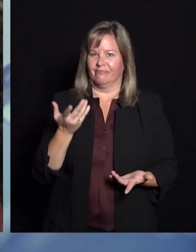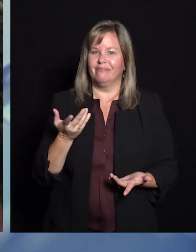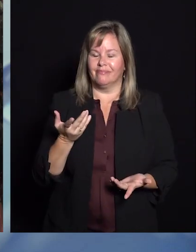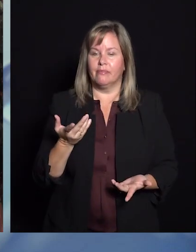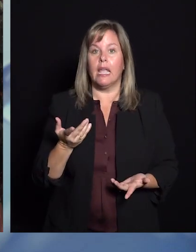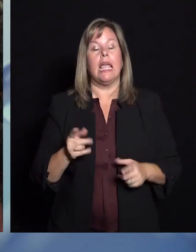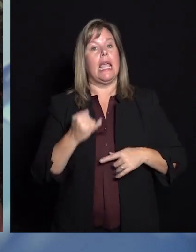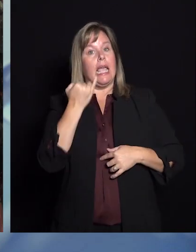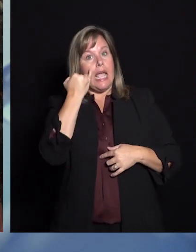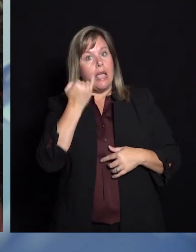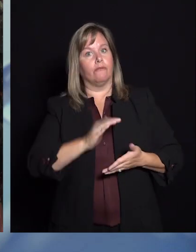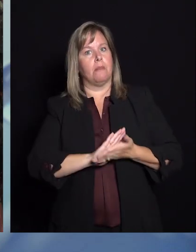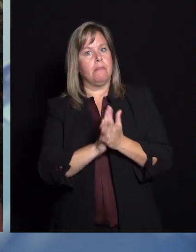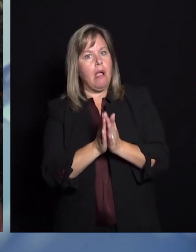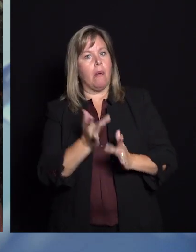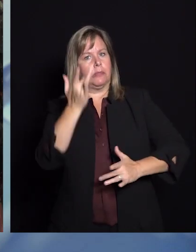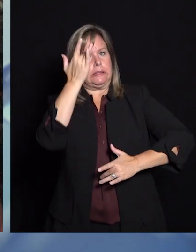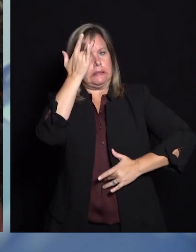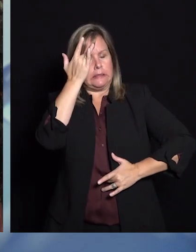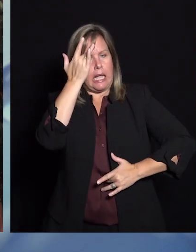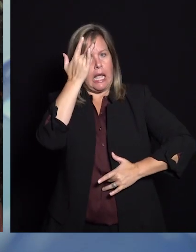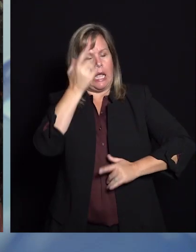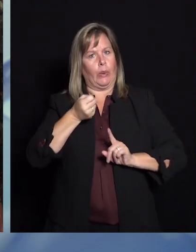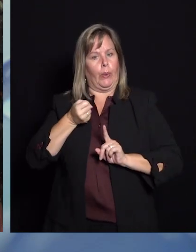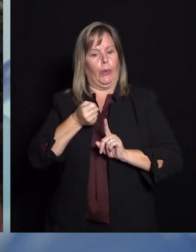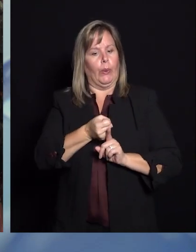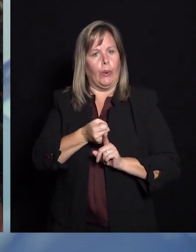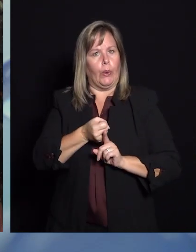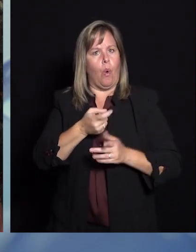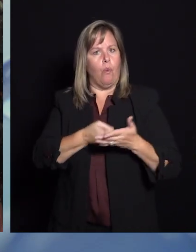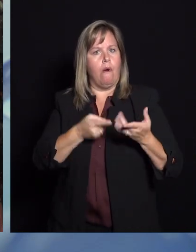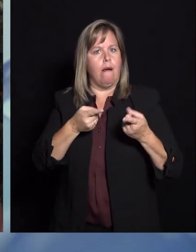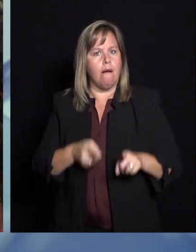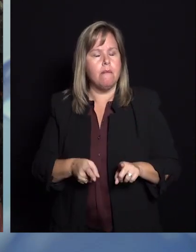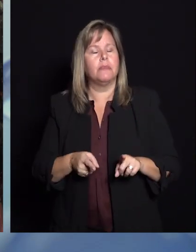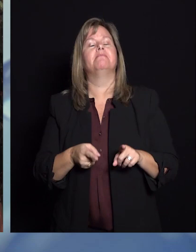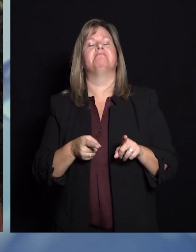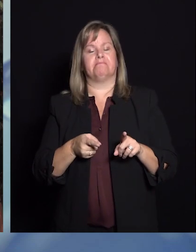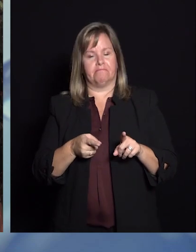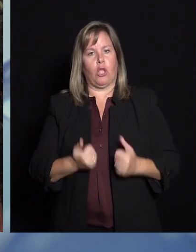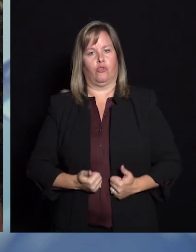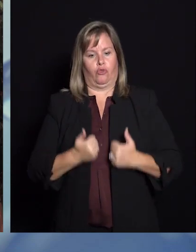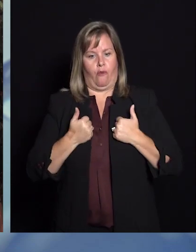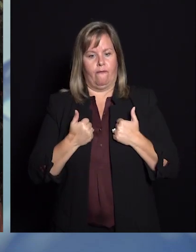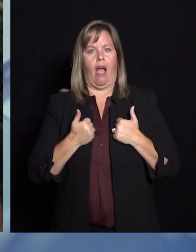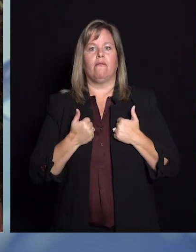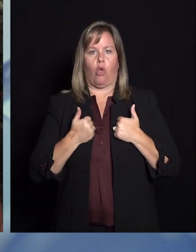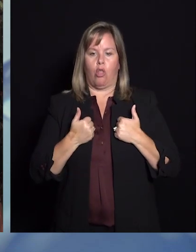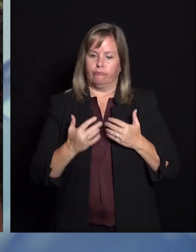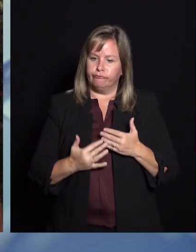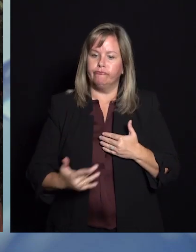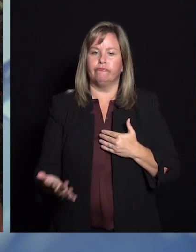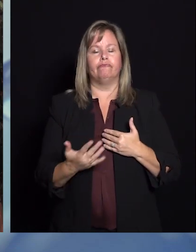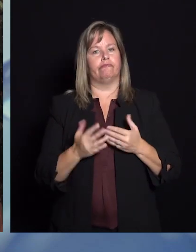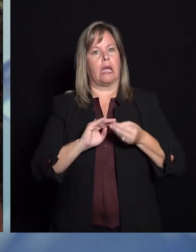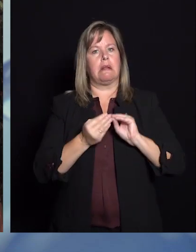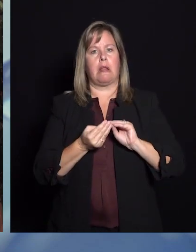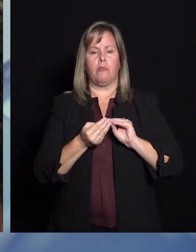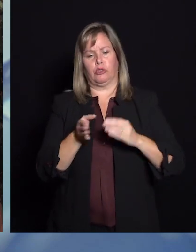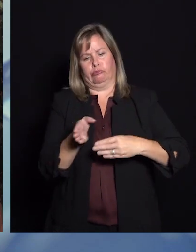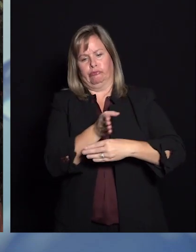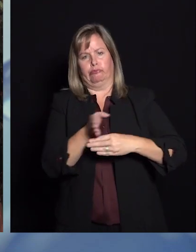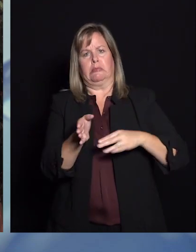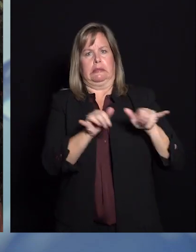that people become infected, generally speaking, we're going to see survival rates in this range for these age groups.